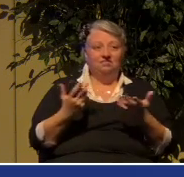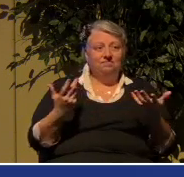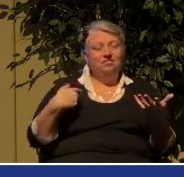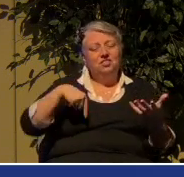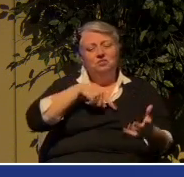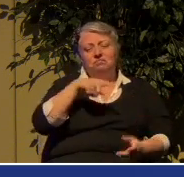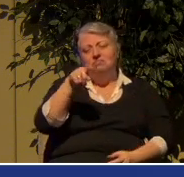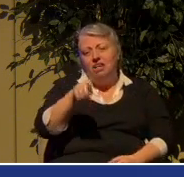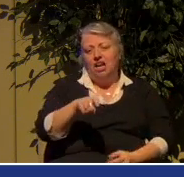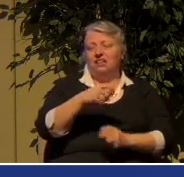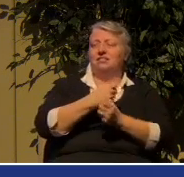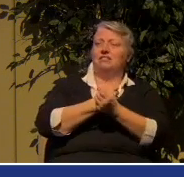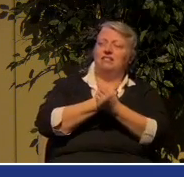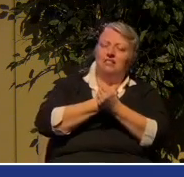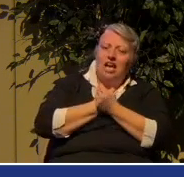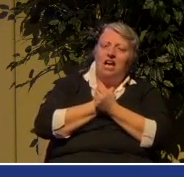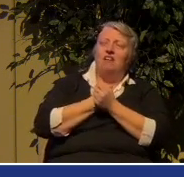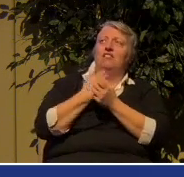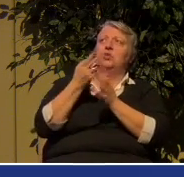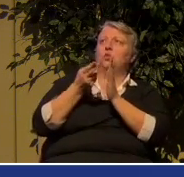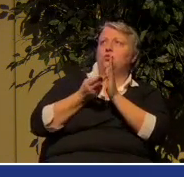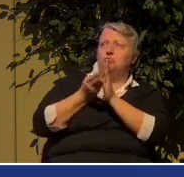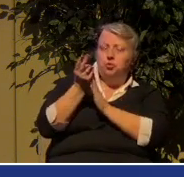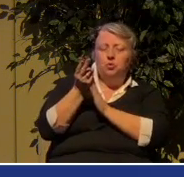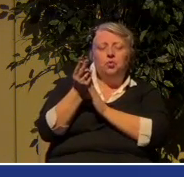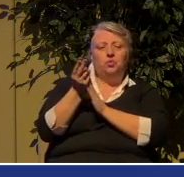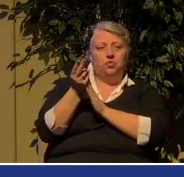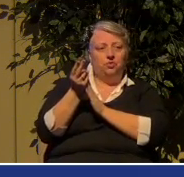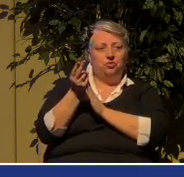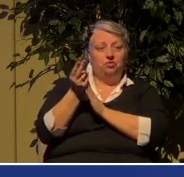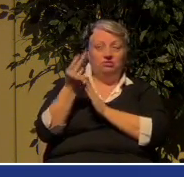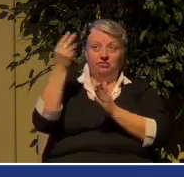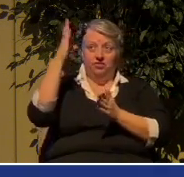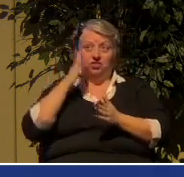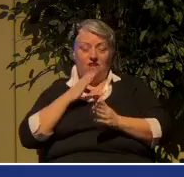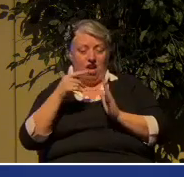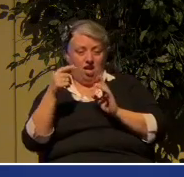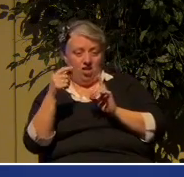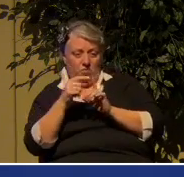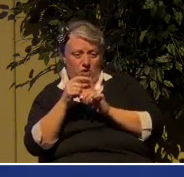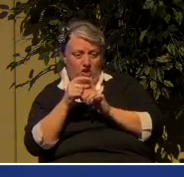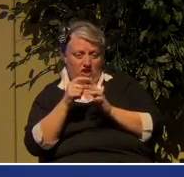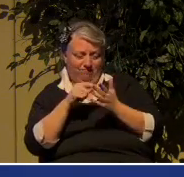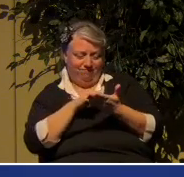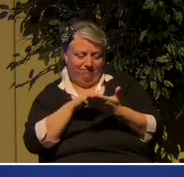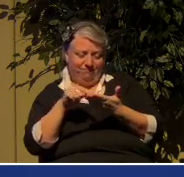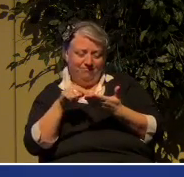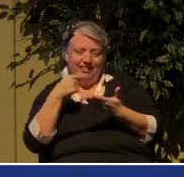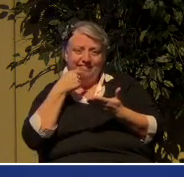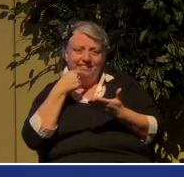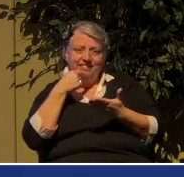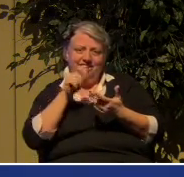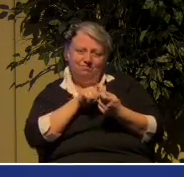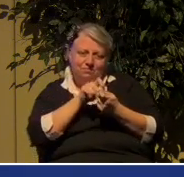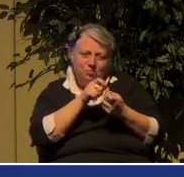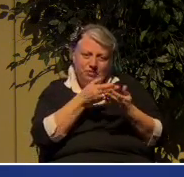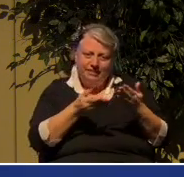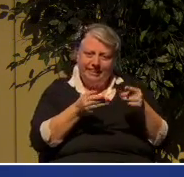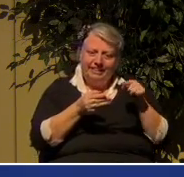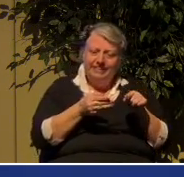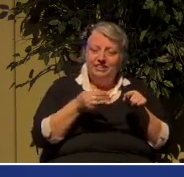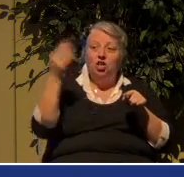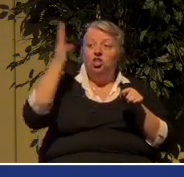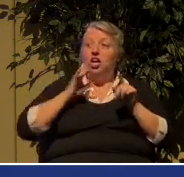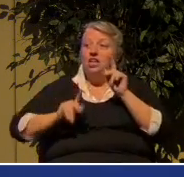the truth. And if God's word says a certain thing or if God's people speak into our lives in certain places